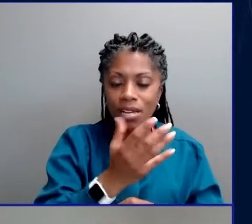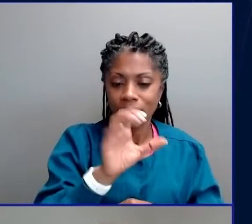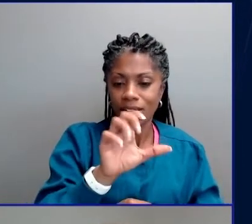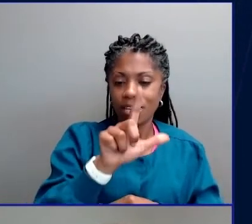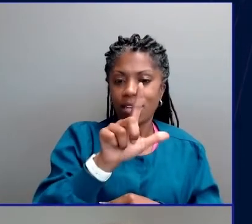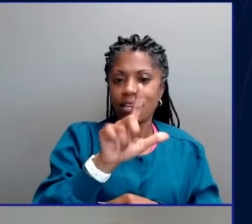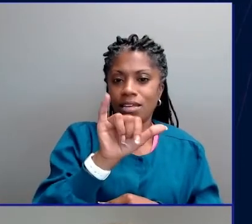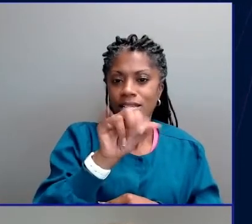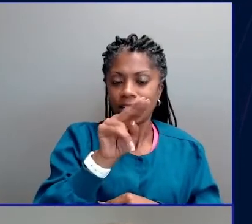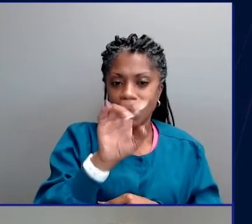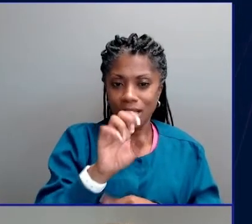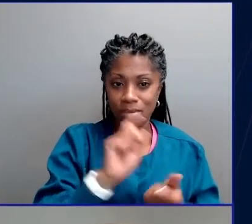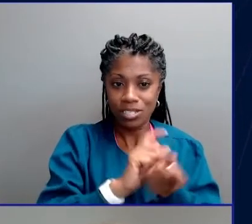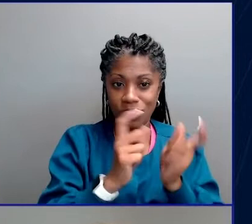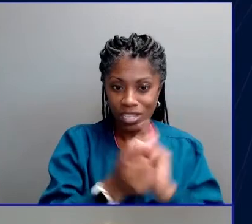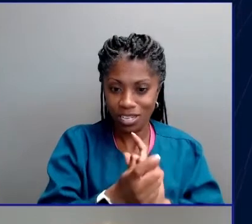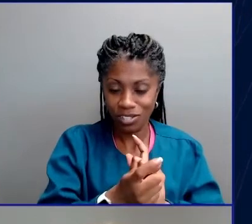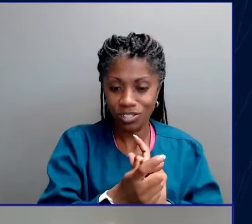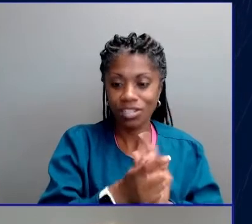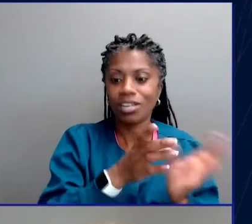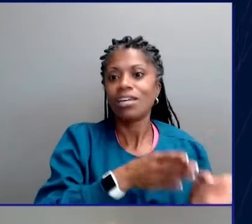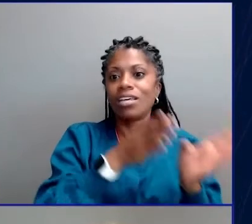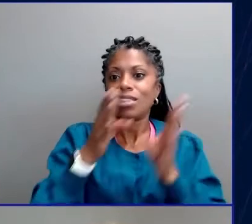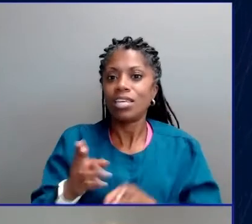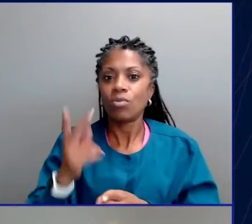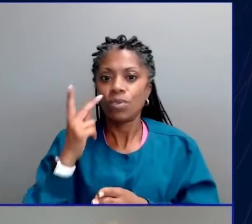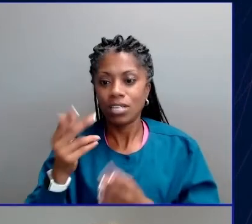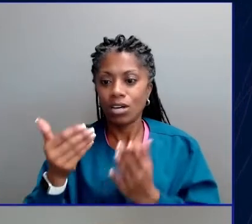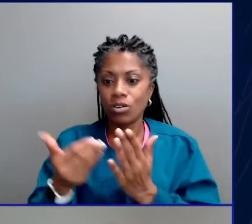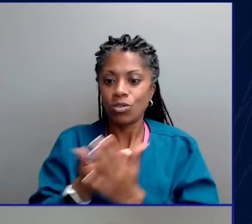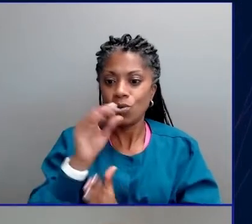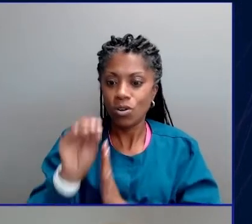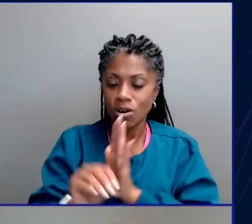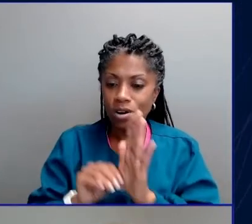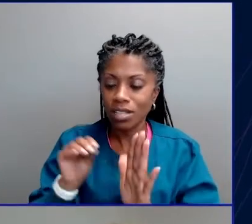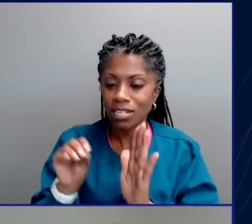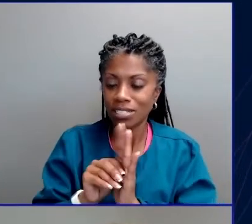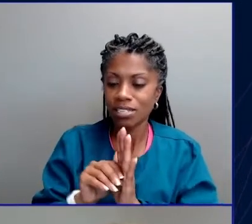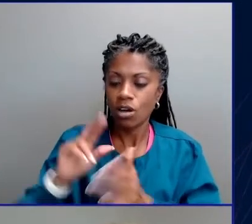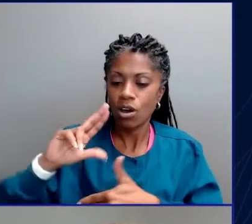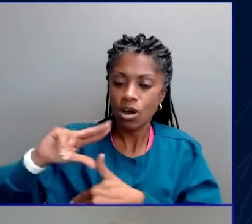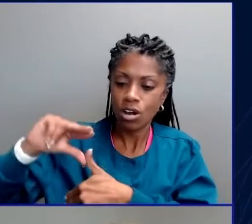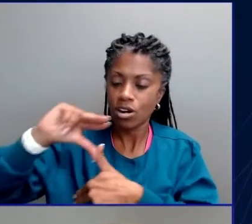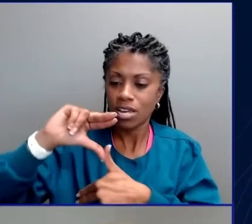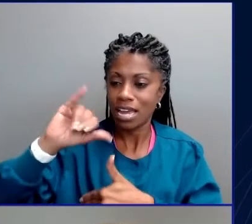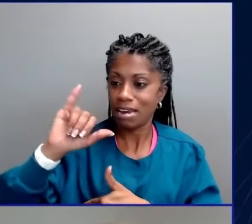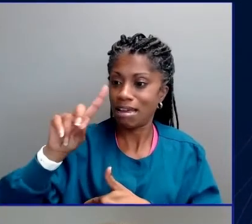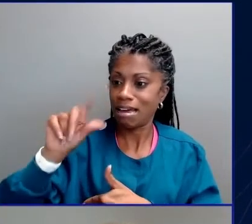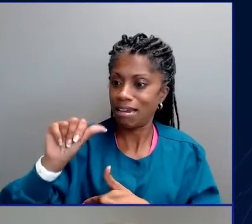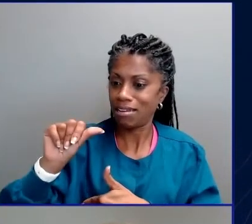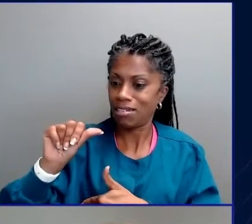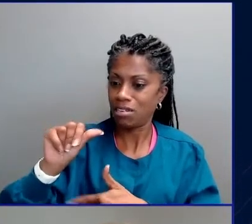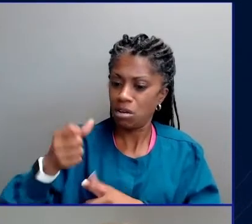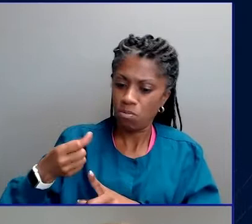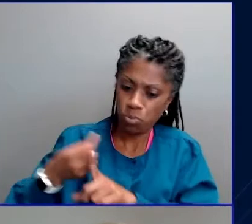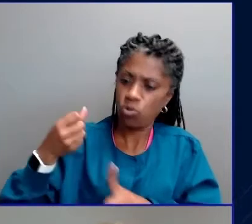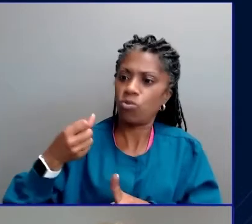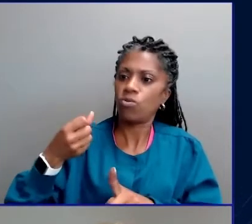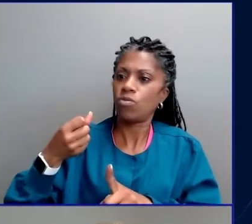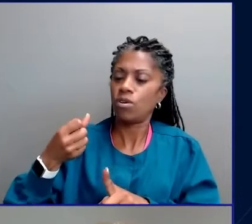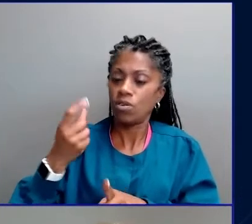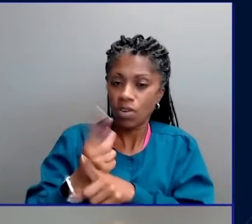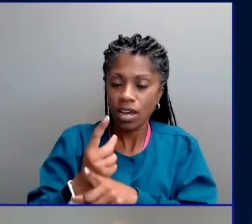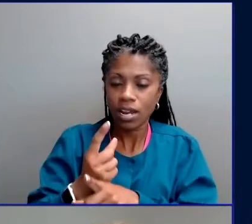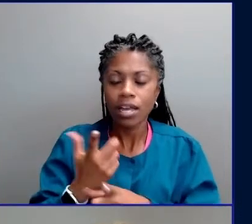Louisiana, carried on over land, and then hit New York. Why do we care about these issues? Because they affect things that